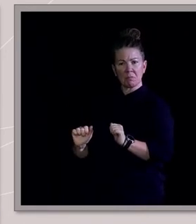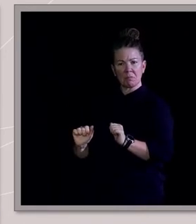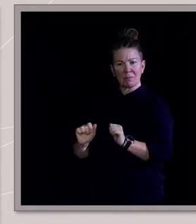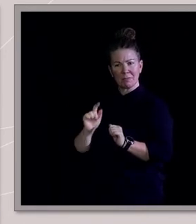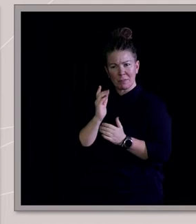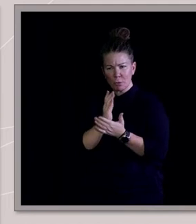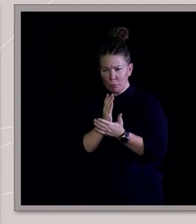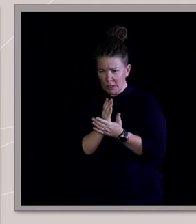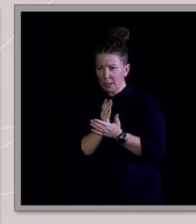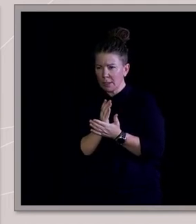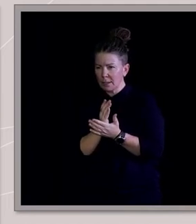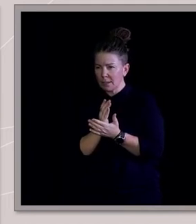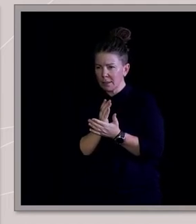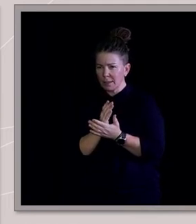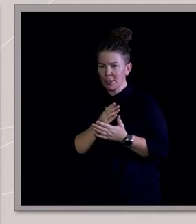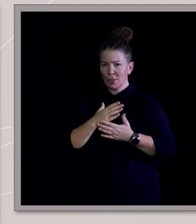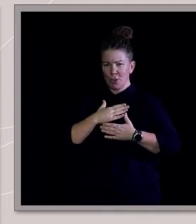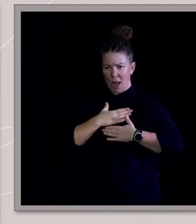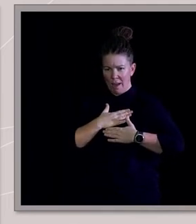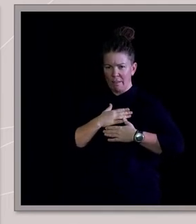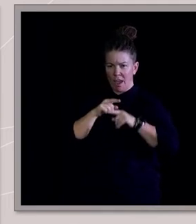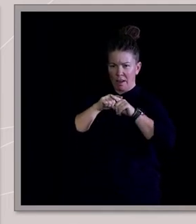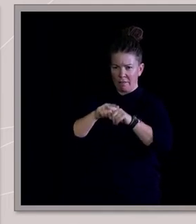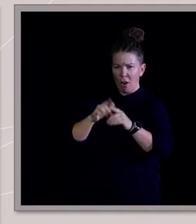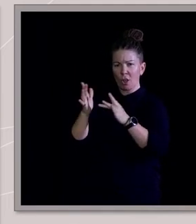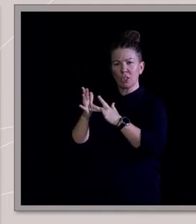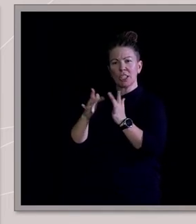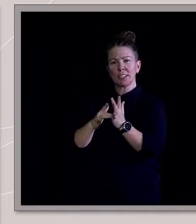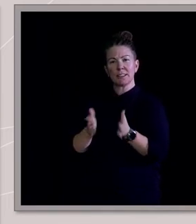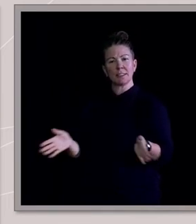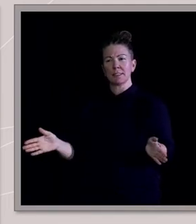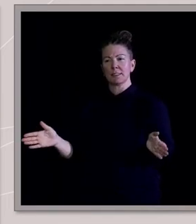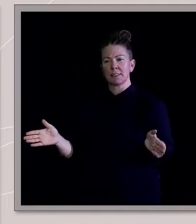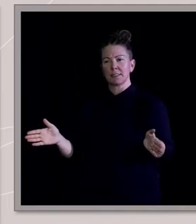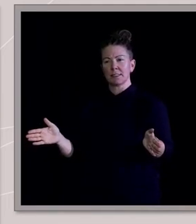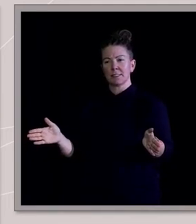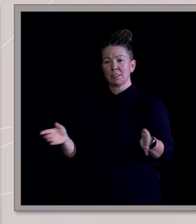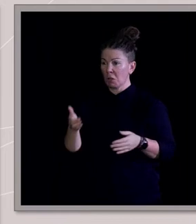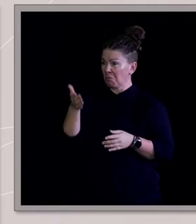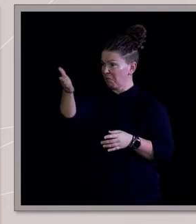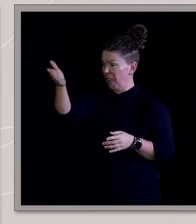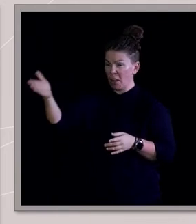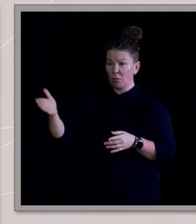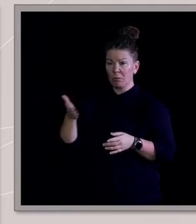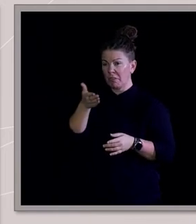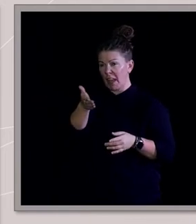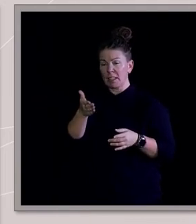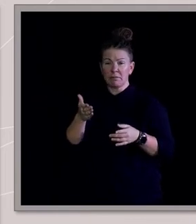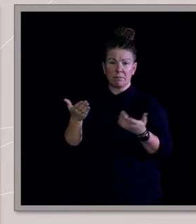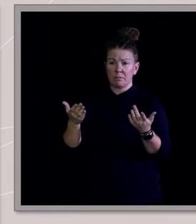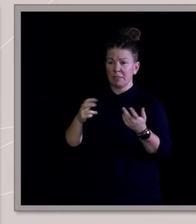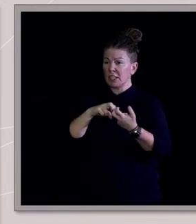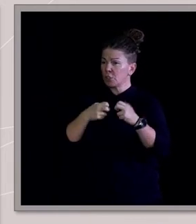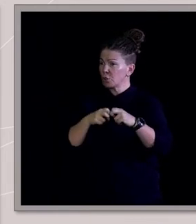do you love and follow Jesus? So that church had its problems as well. The Pentecostal movement I found,